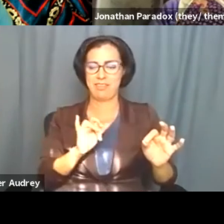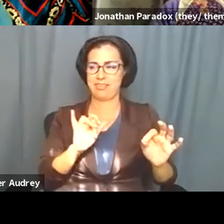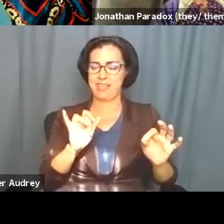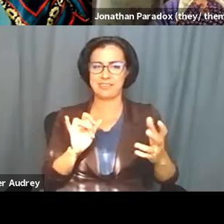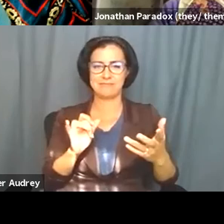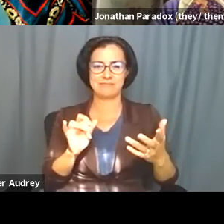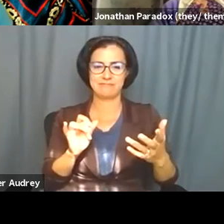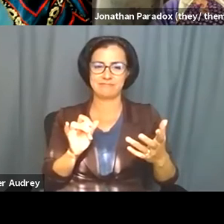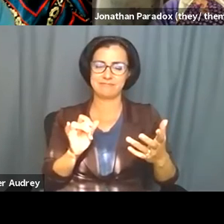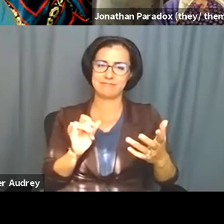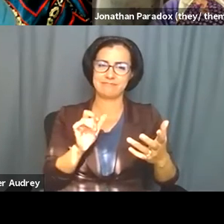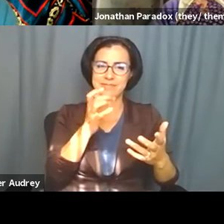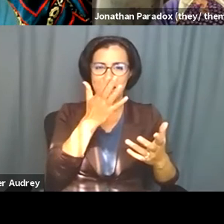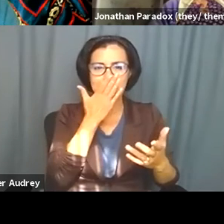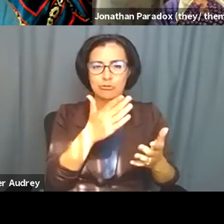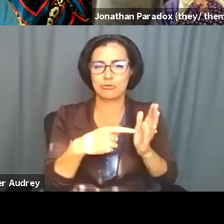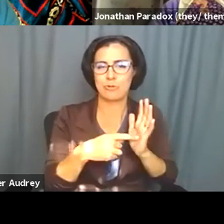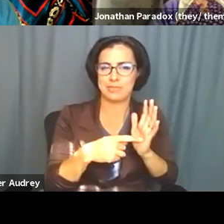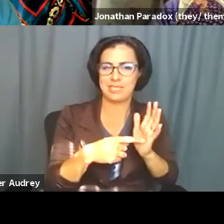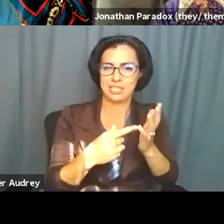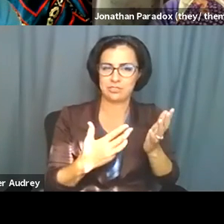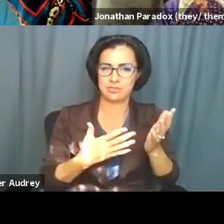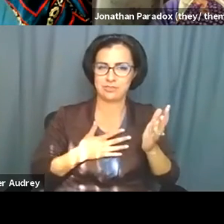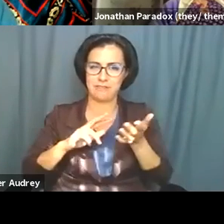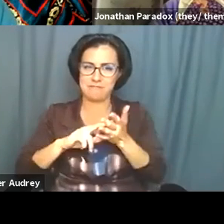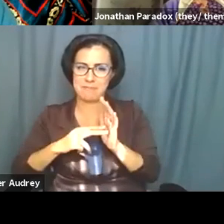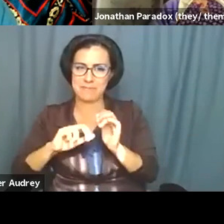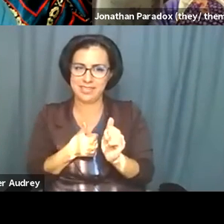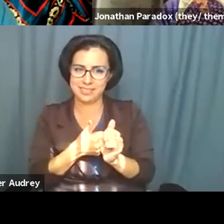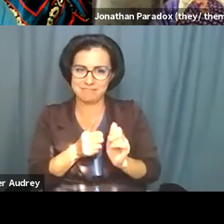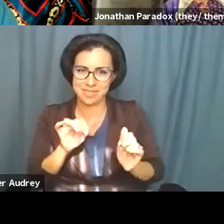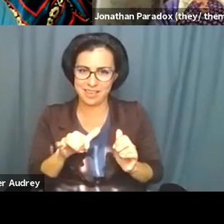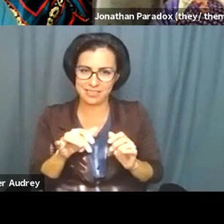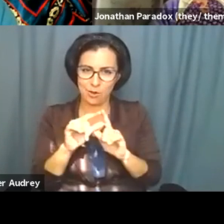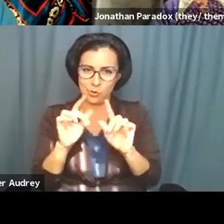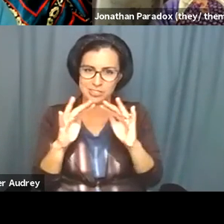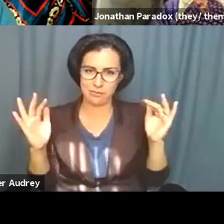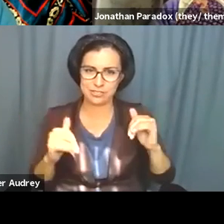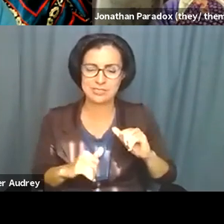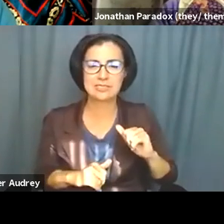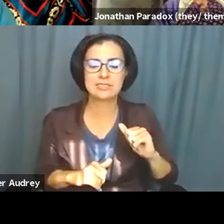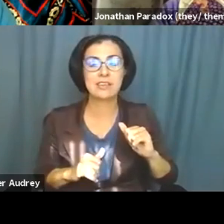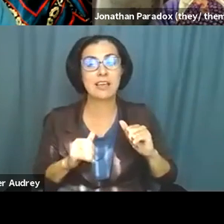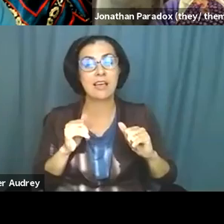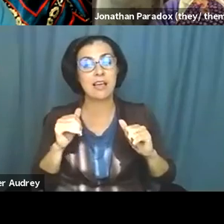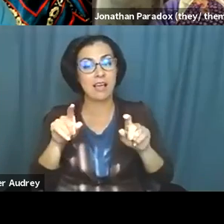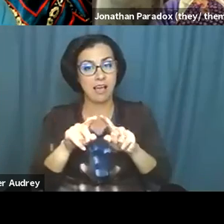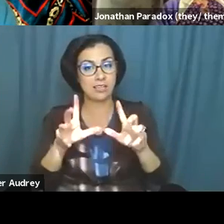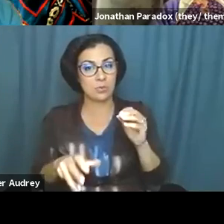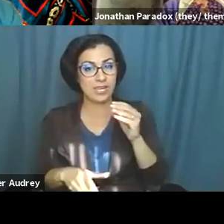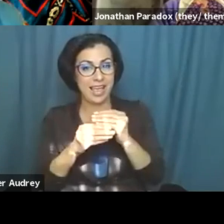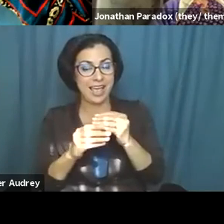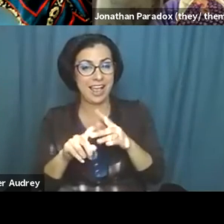um, a misrepresentation of what I meant. Um, I also wanted to add that I started